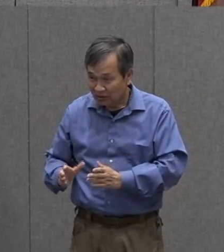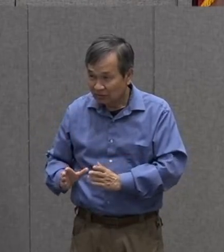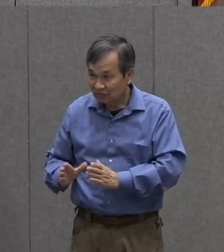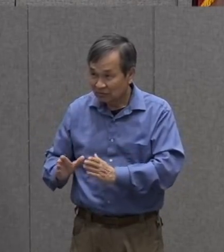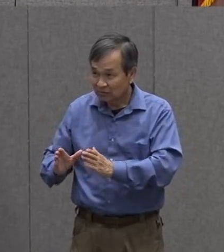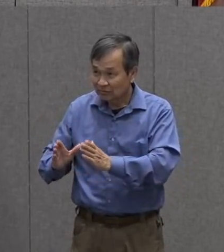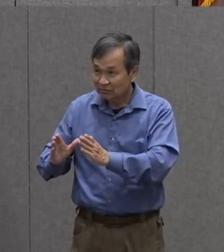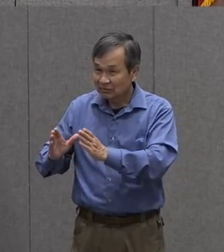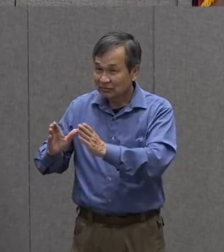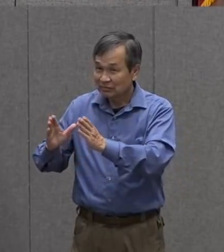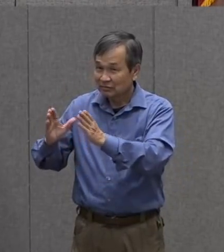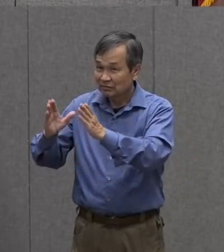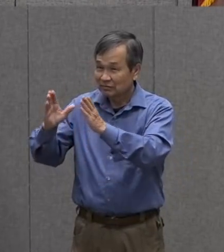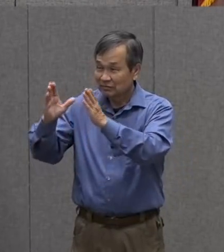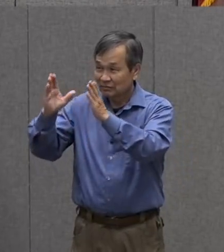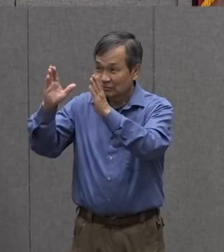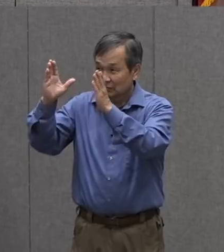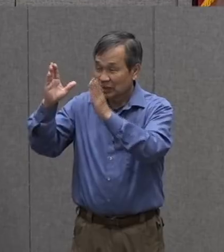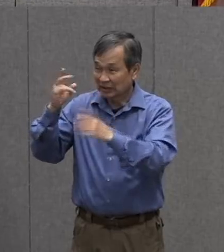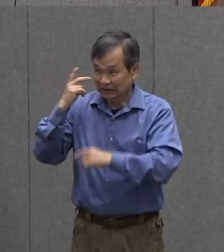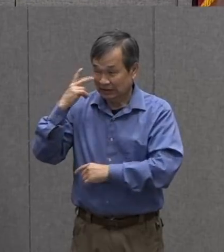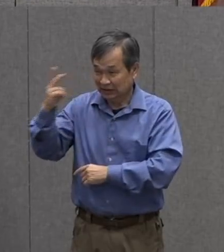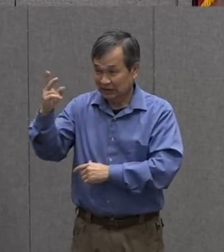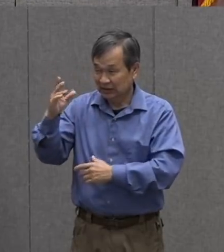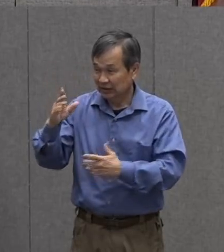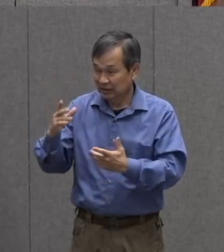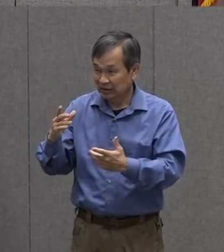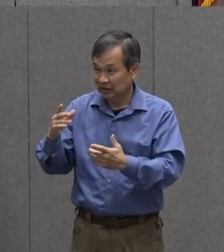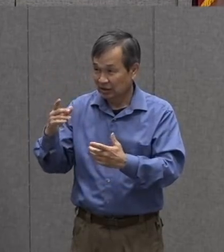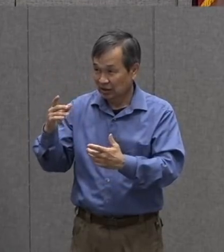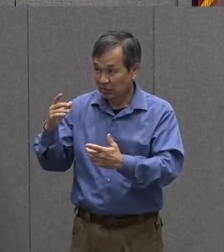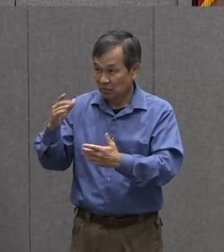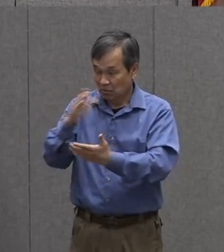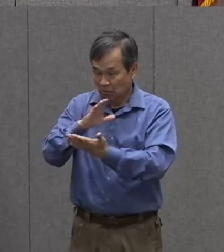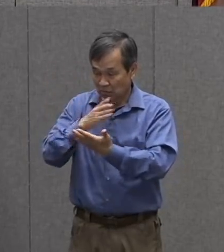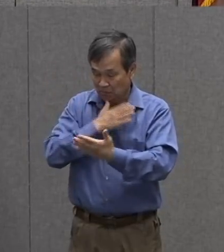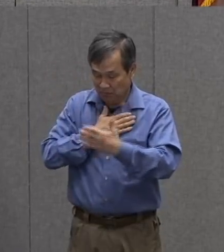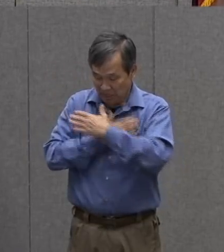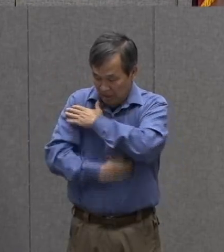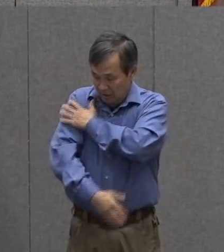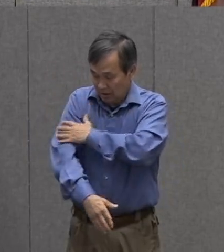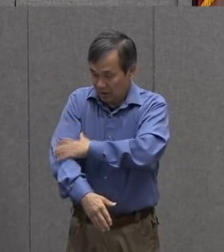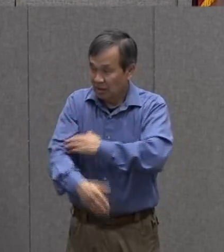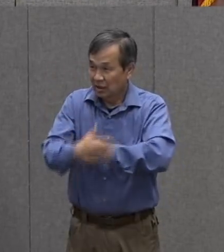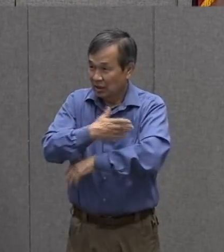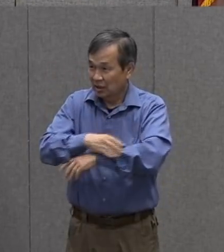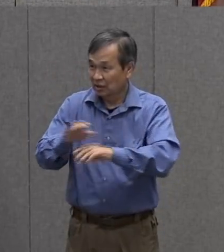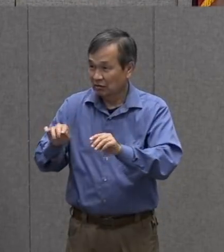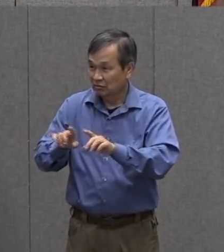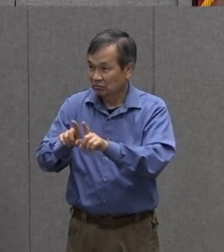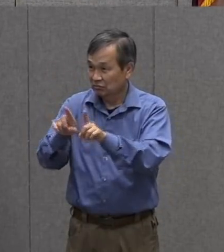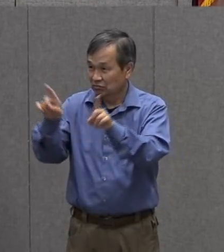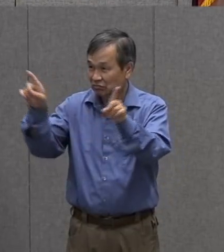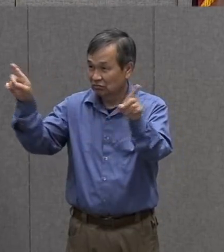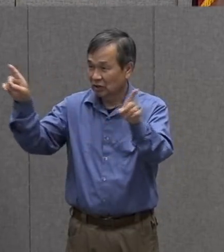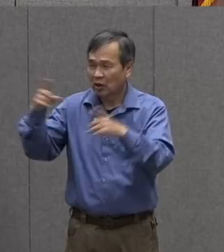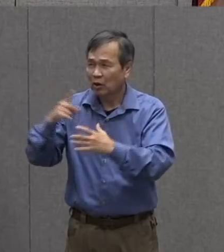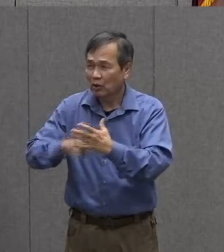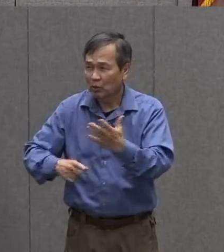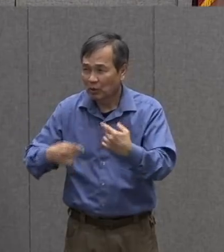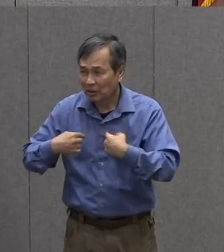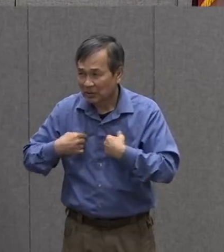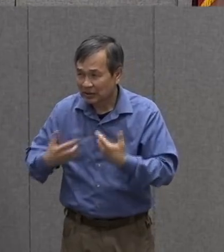taller and parts of me popped out what could I be